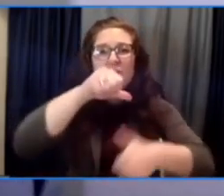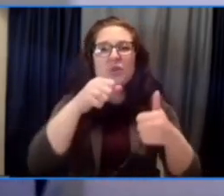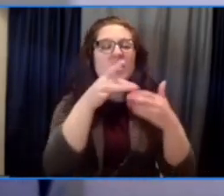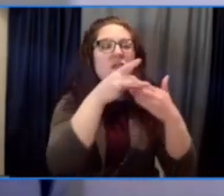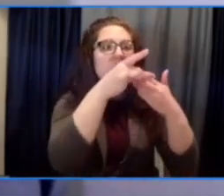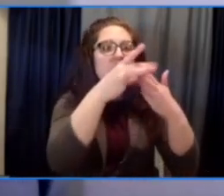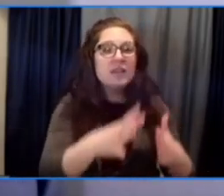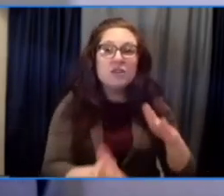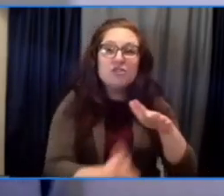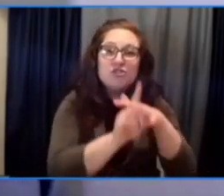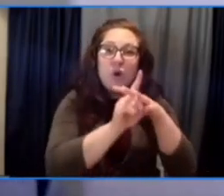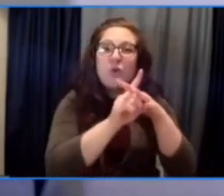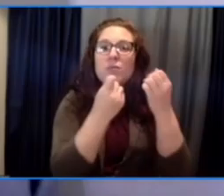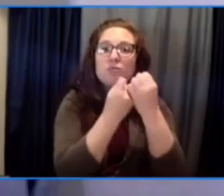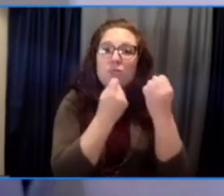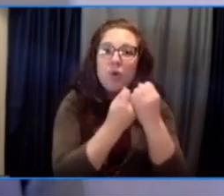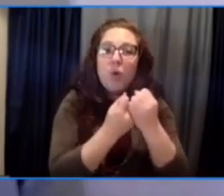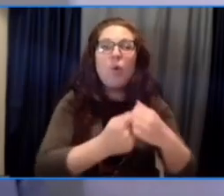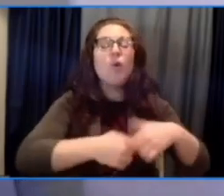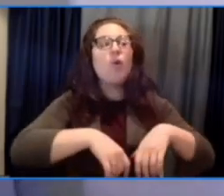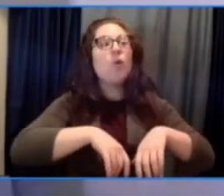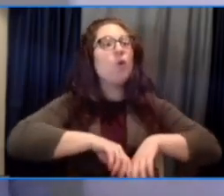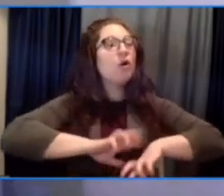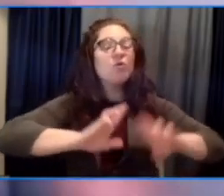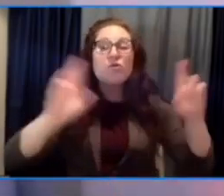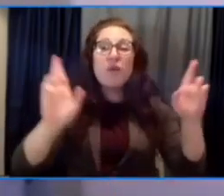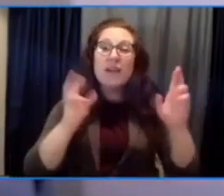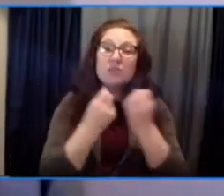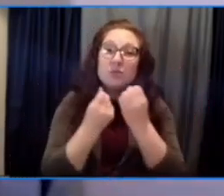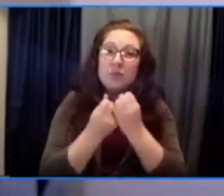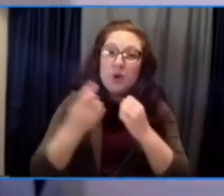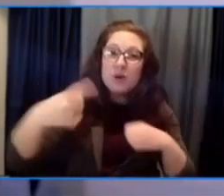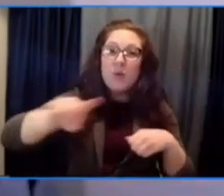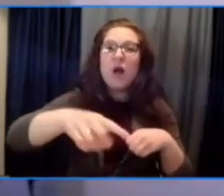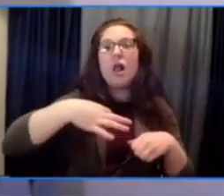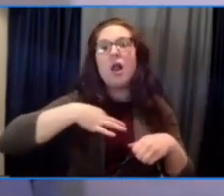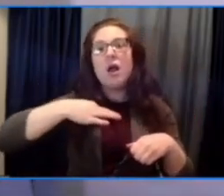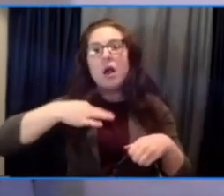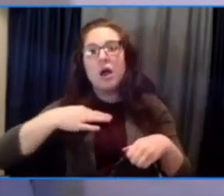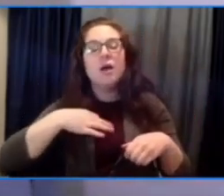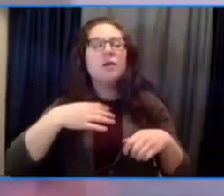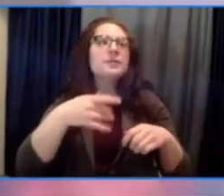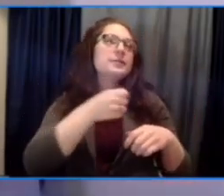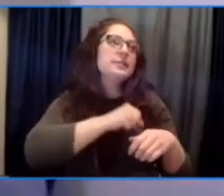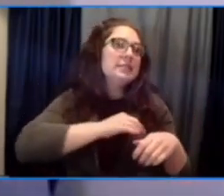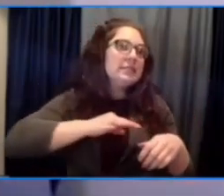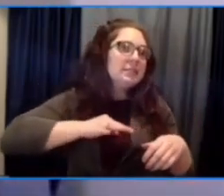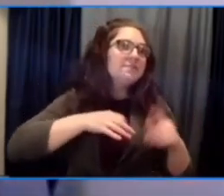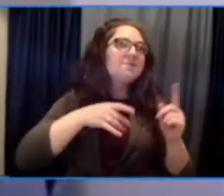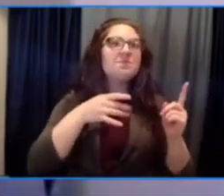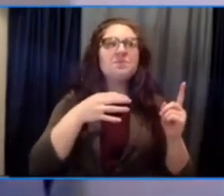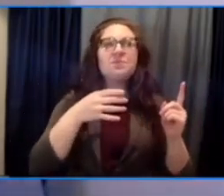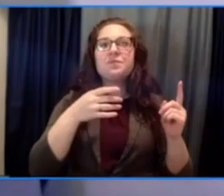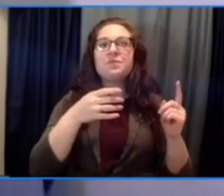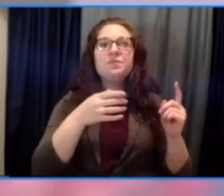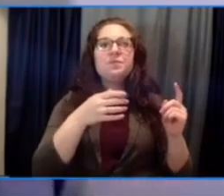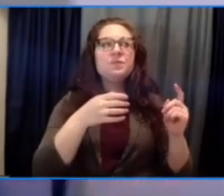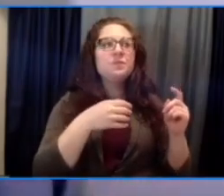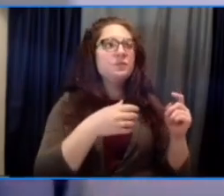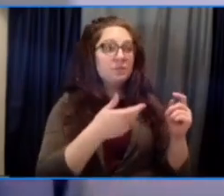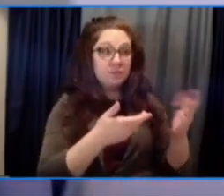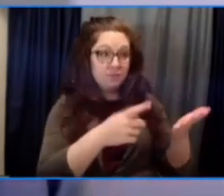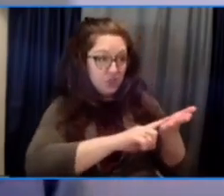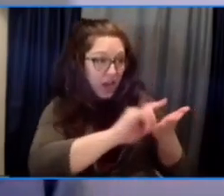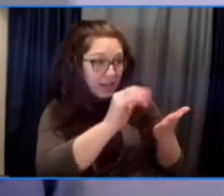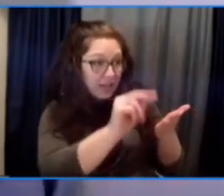communities, for their staff, for their volunteers. mean, things like wellness checks or, you know, finding ways to pay for and